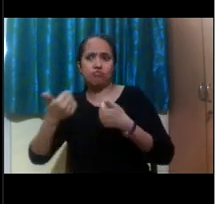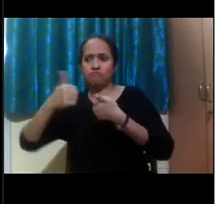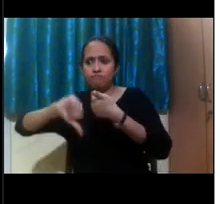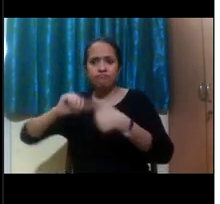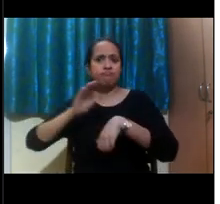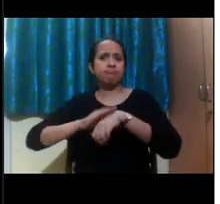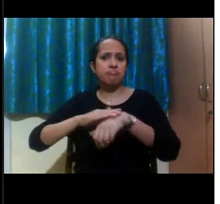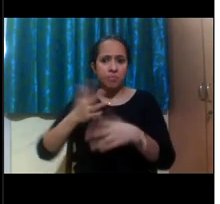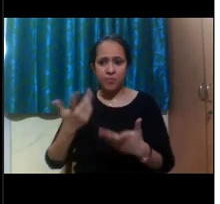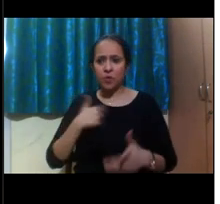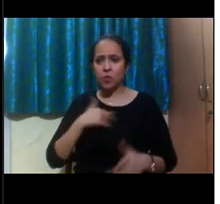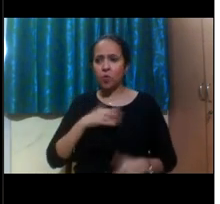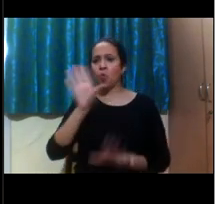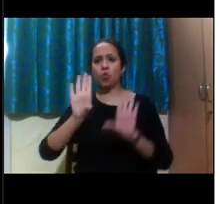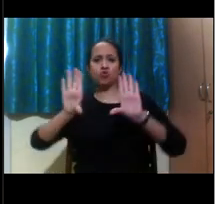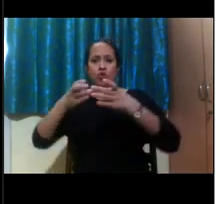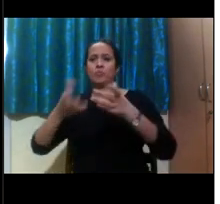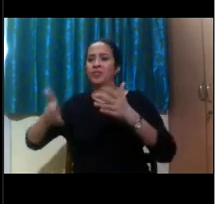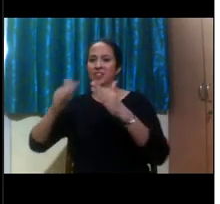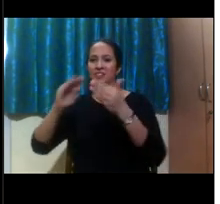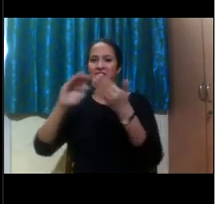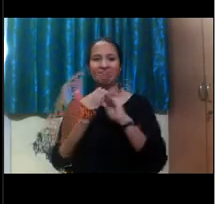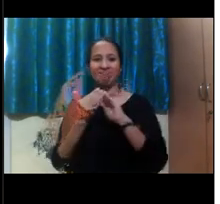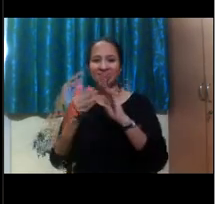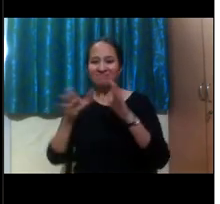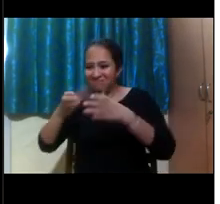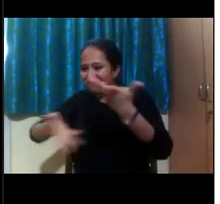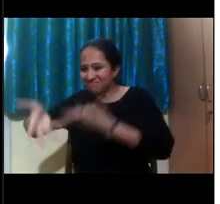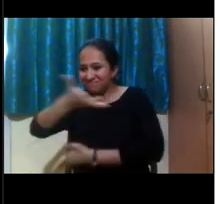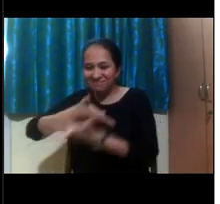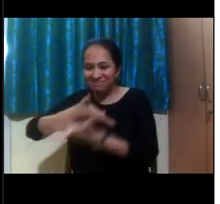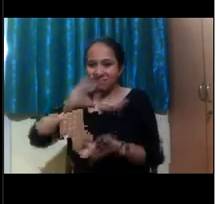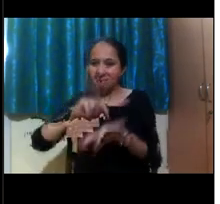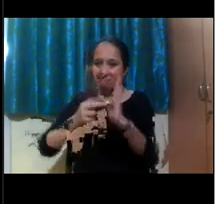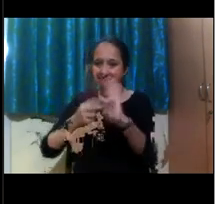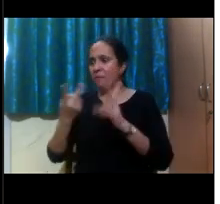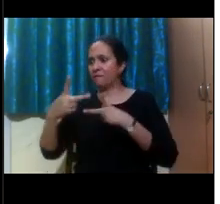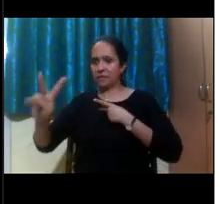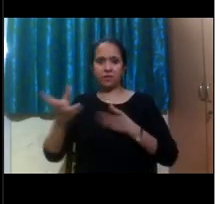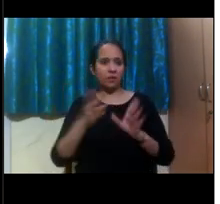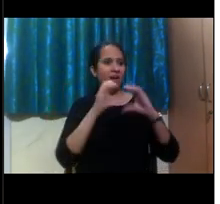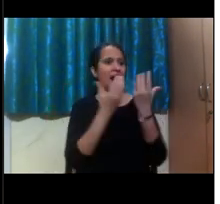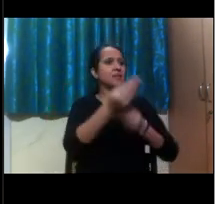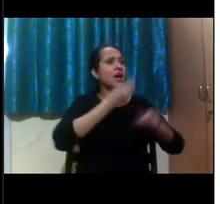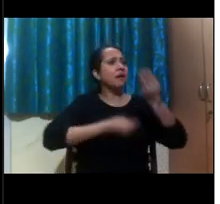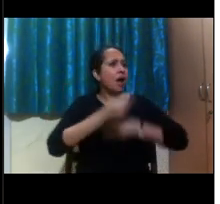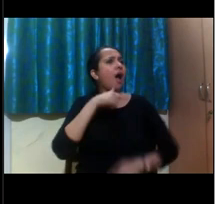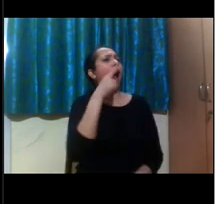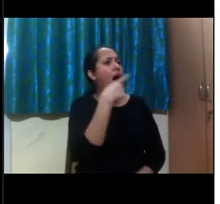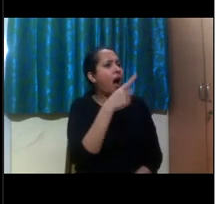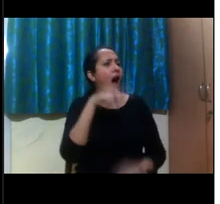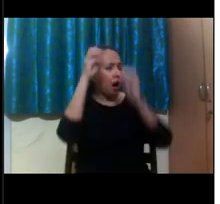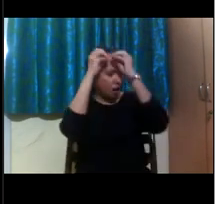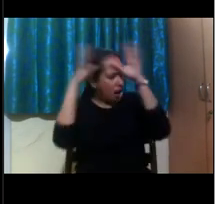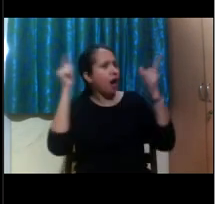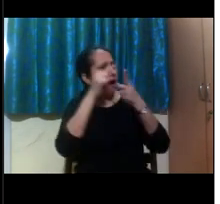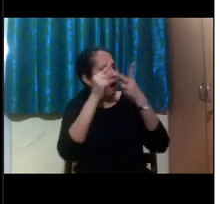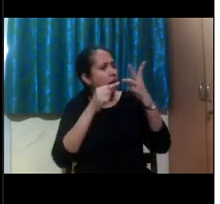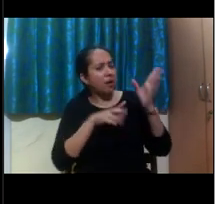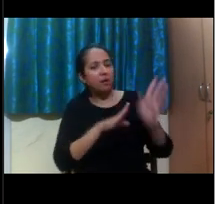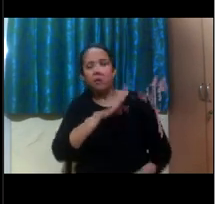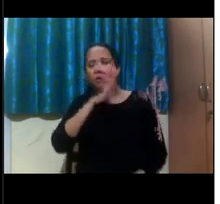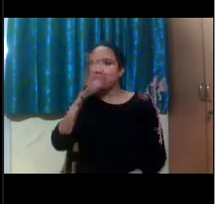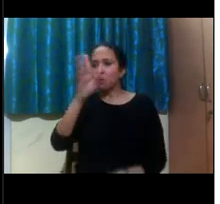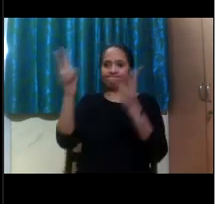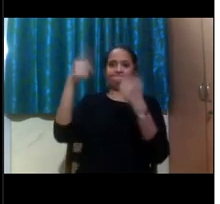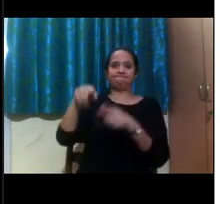community and do work, that accommodation process might look a little different than when you're just sitting in a classroom listening to your instructor. So by